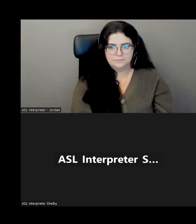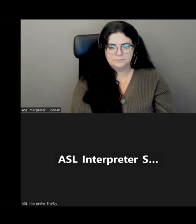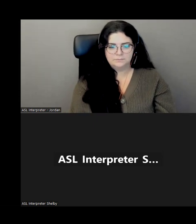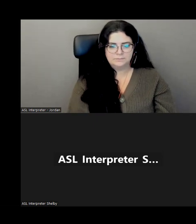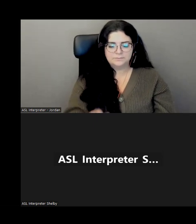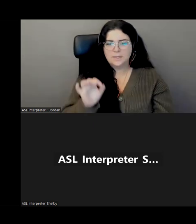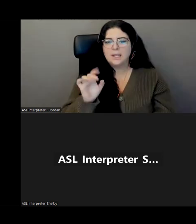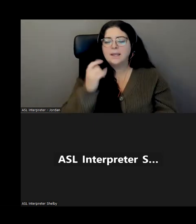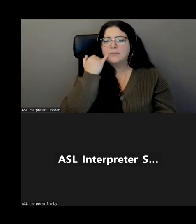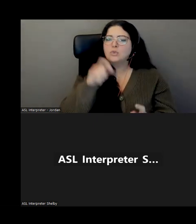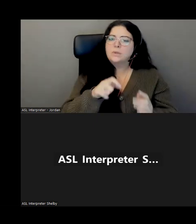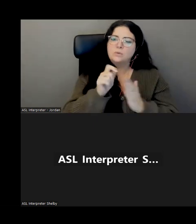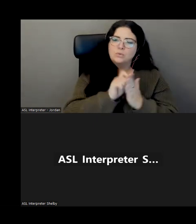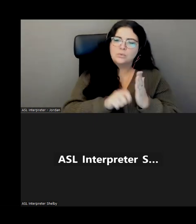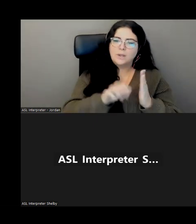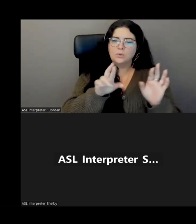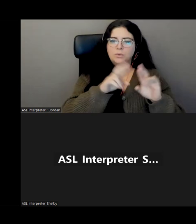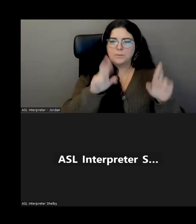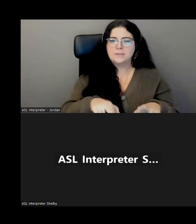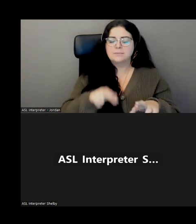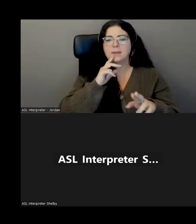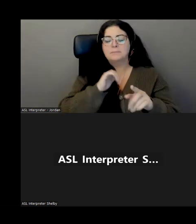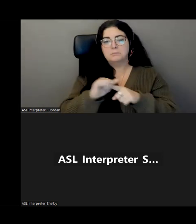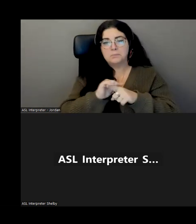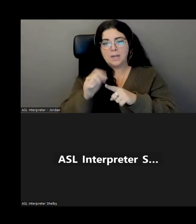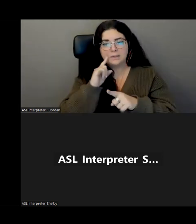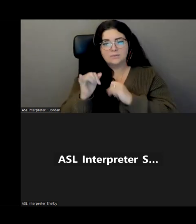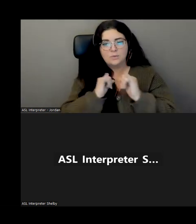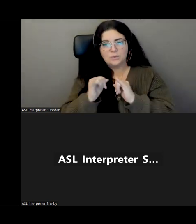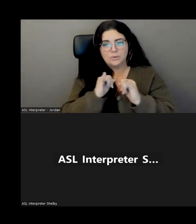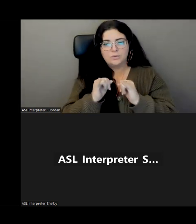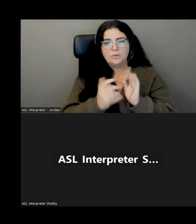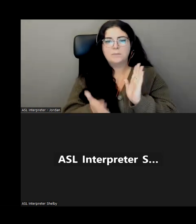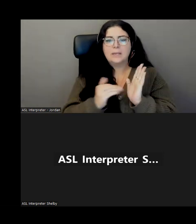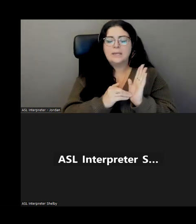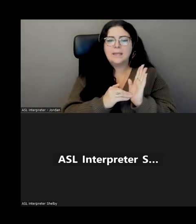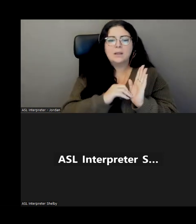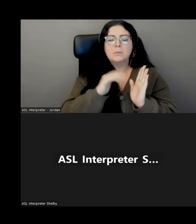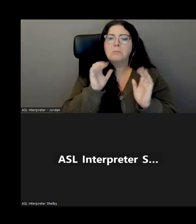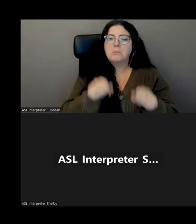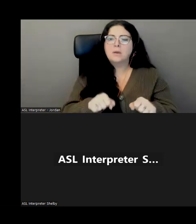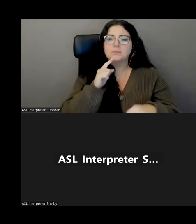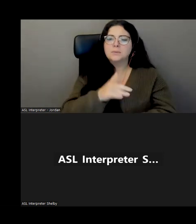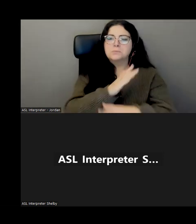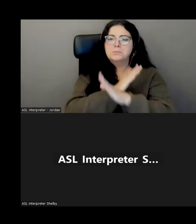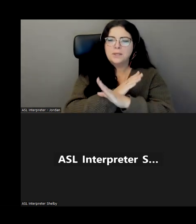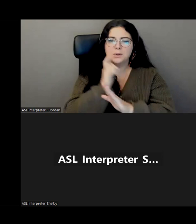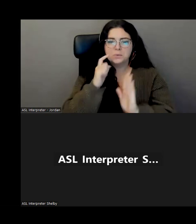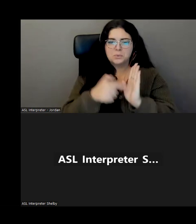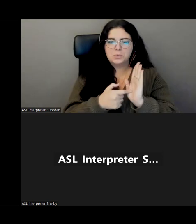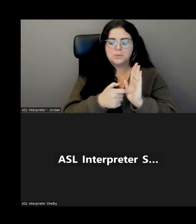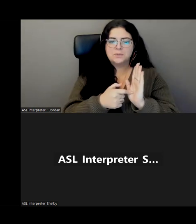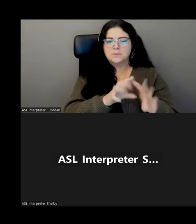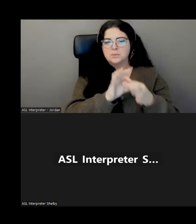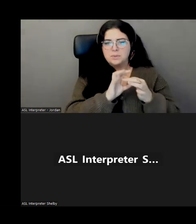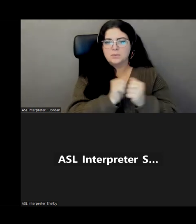practicing an interview, but more importantly for our folks, navigating what barriers might come up to your education.